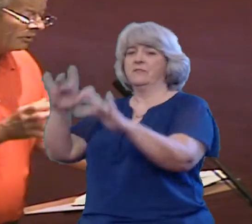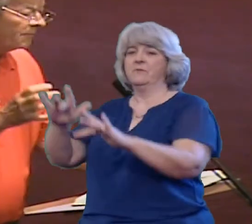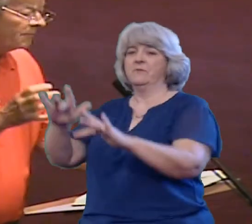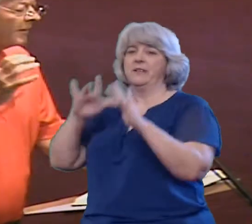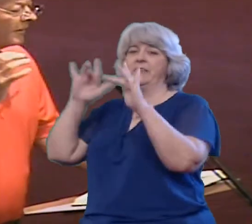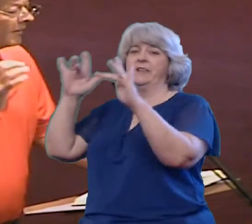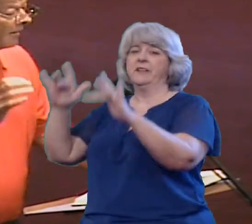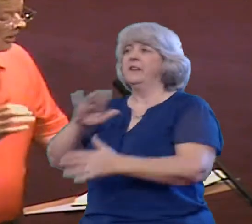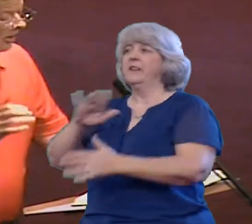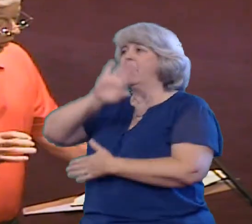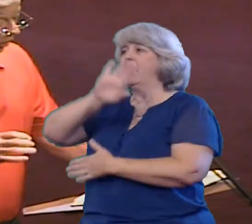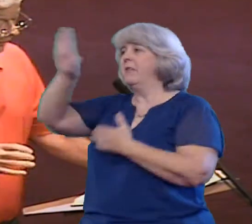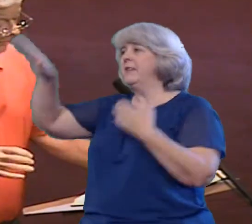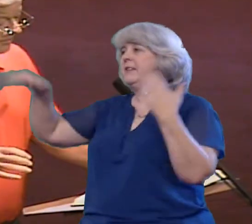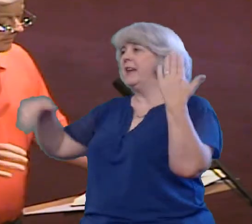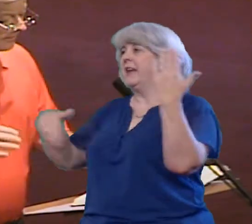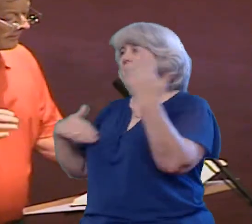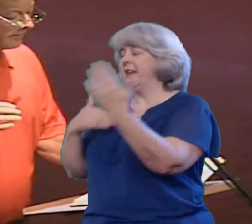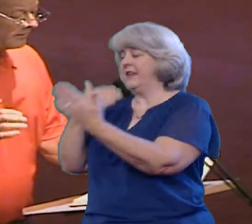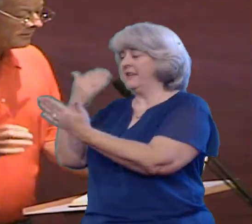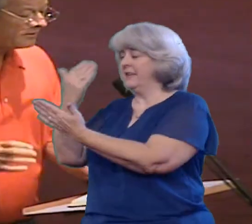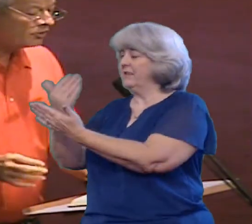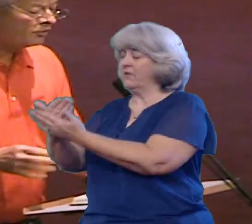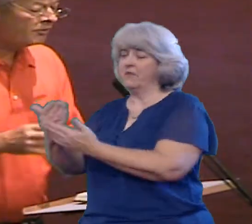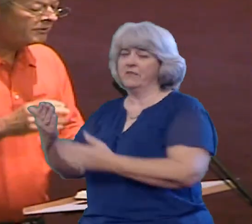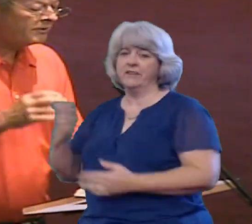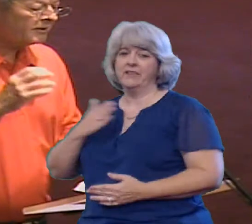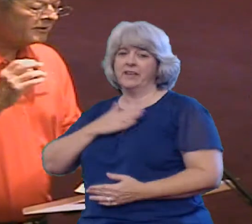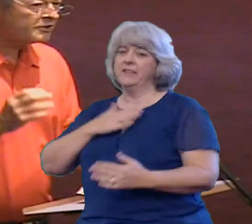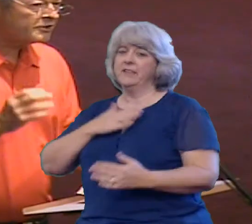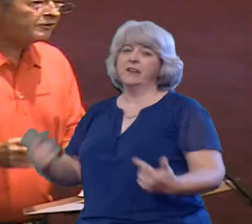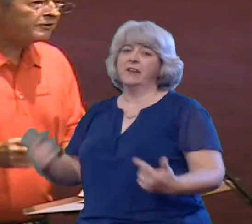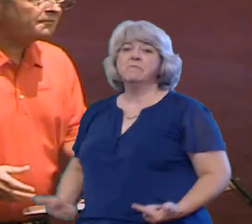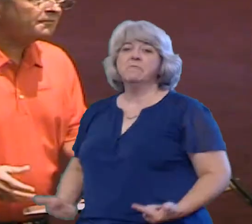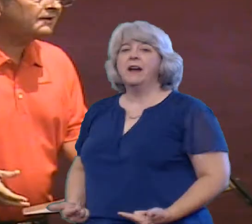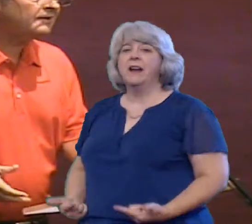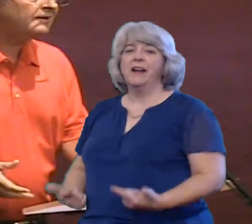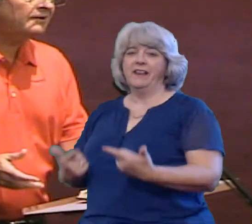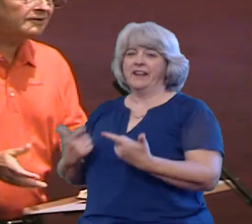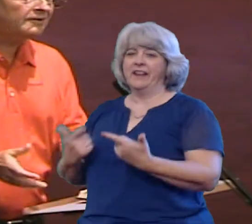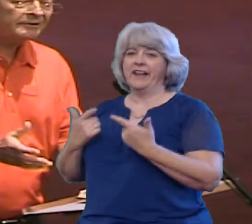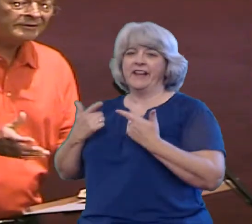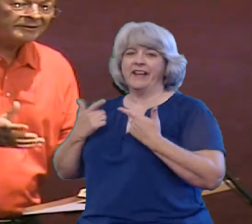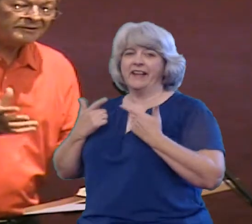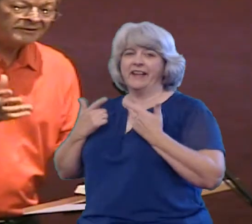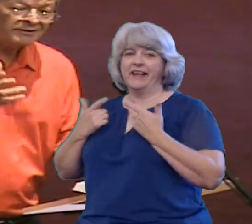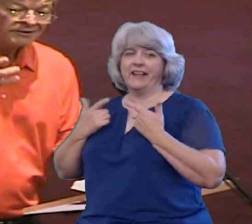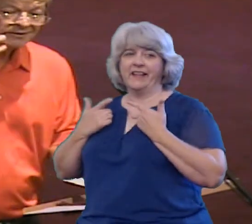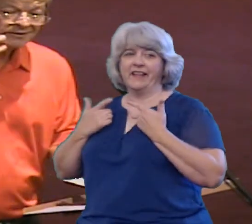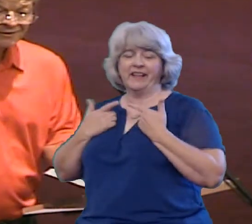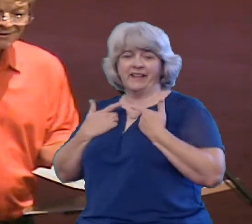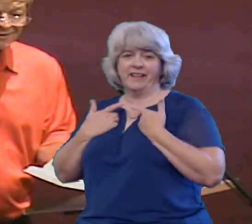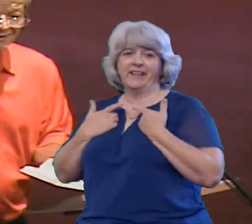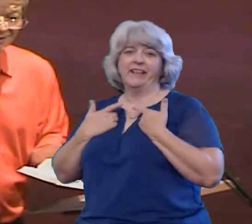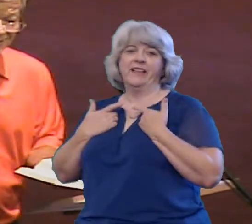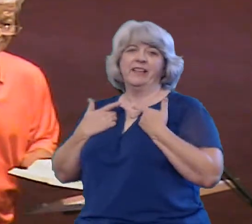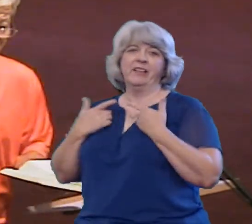me All the days, all the days of my life